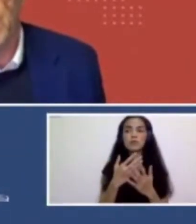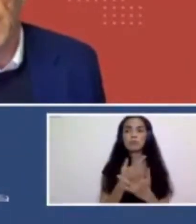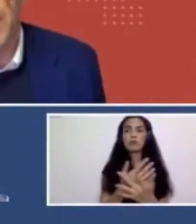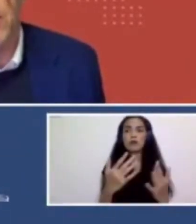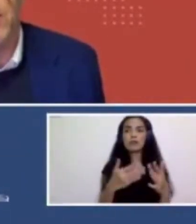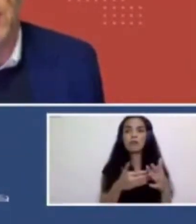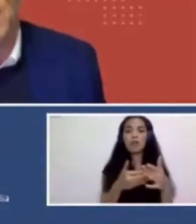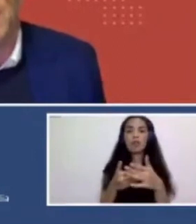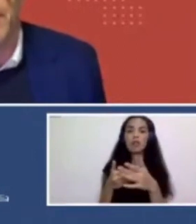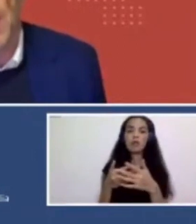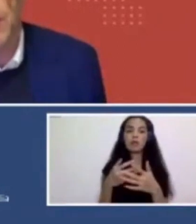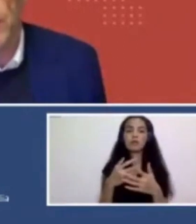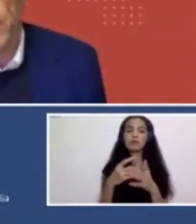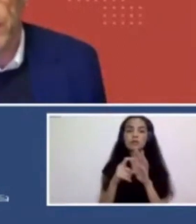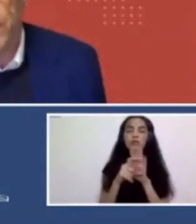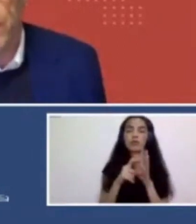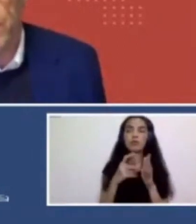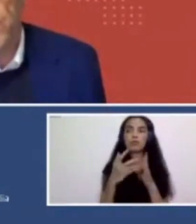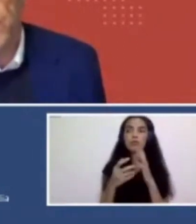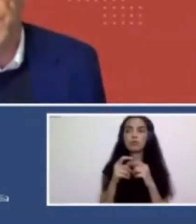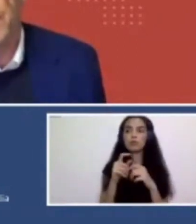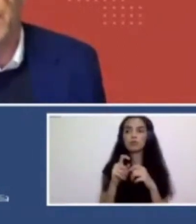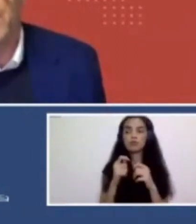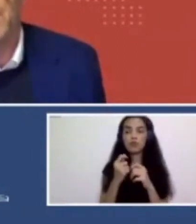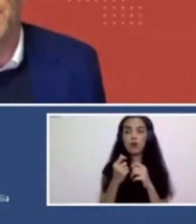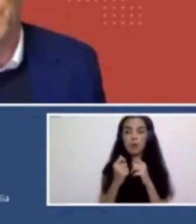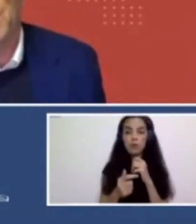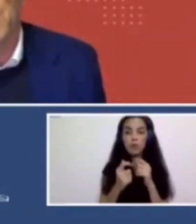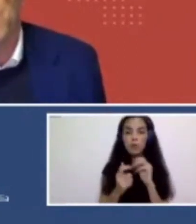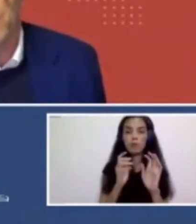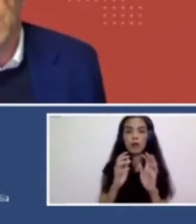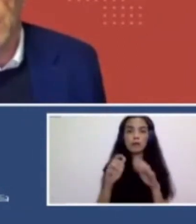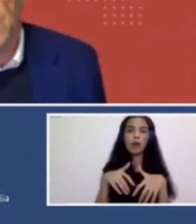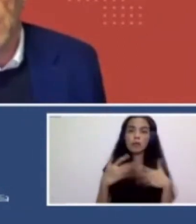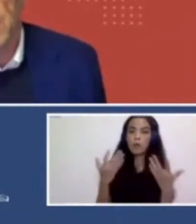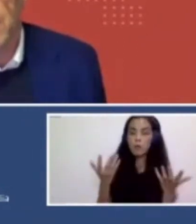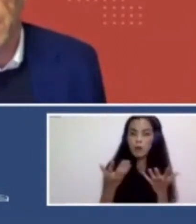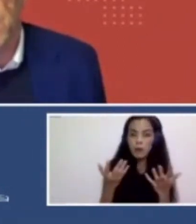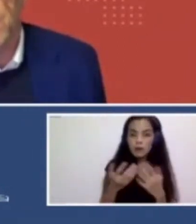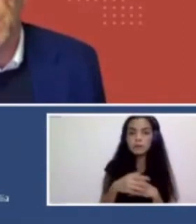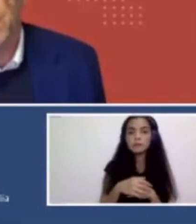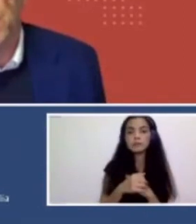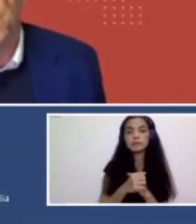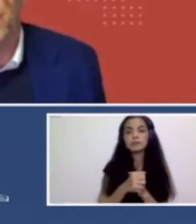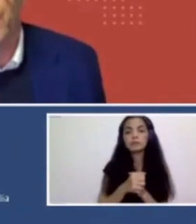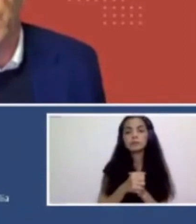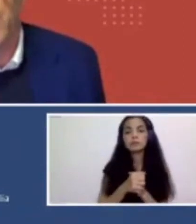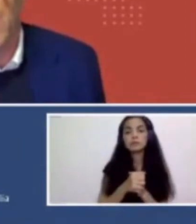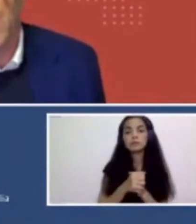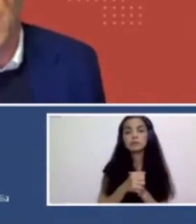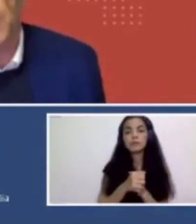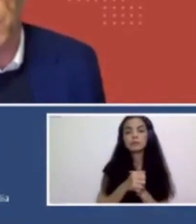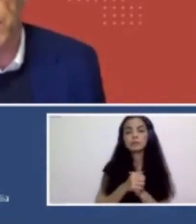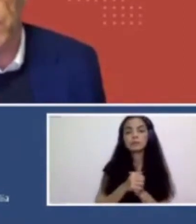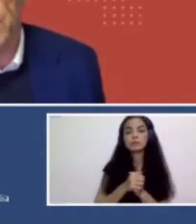other things that one ought to be spending their money on. Um, and we don't disagree with that, but, um, certainly, uh, in the economies of,